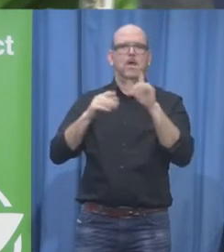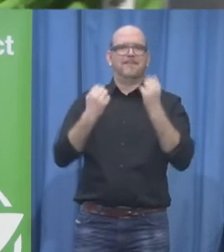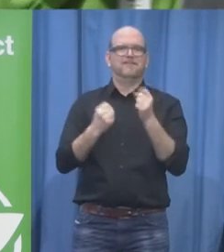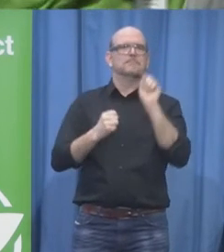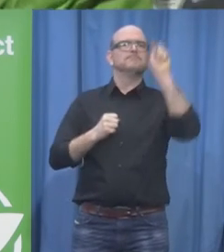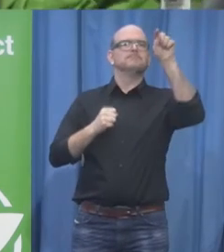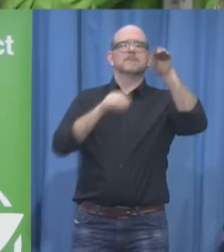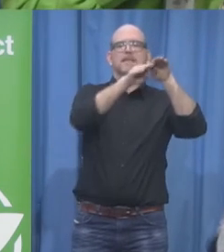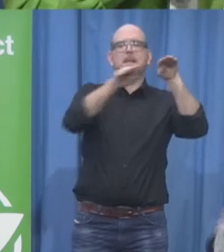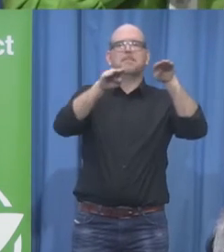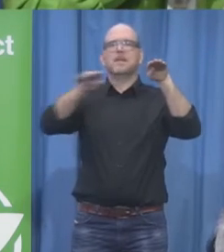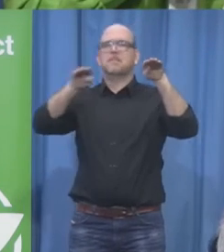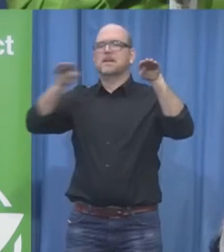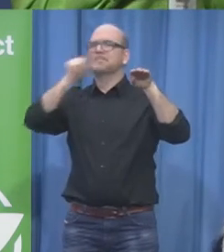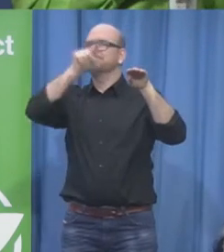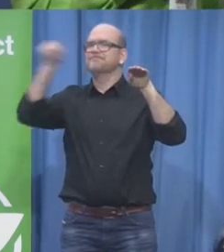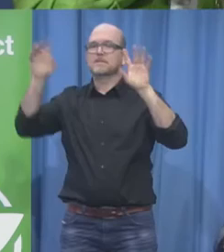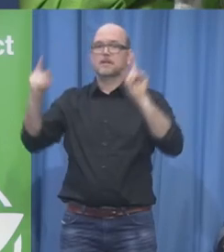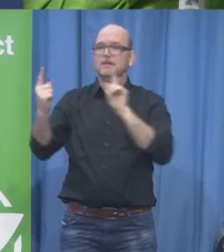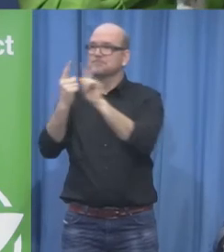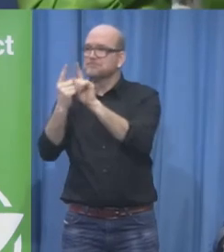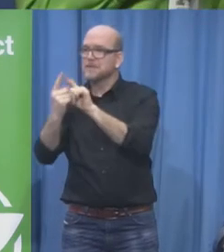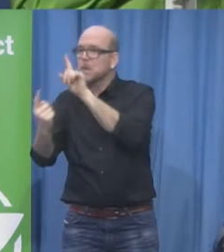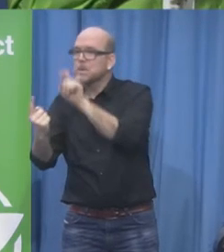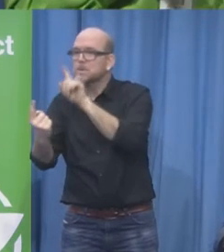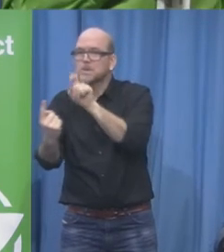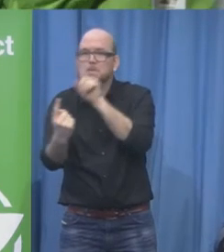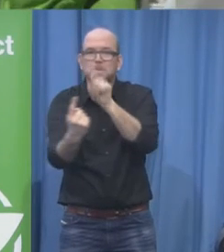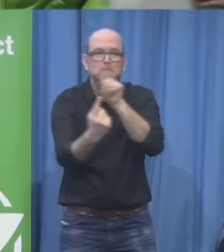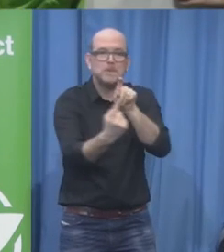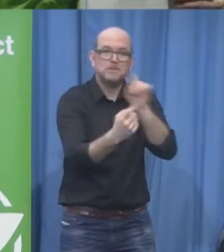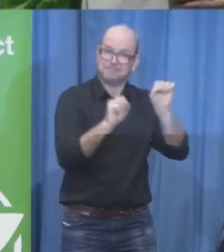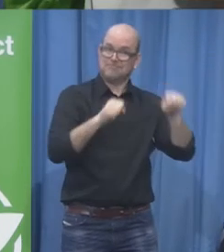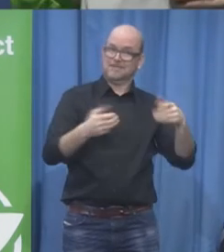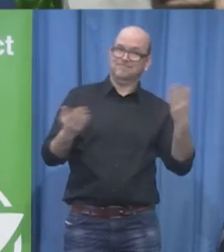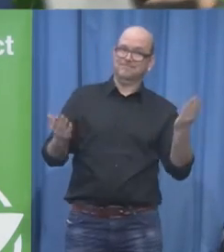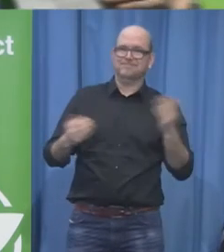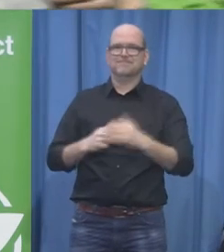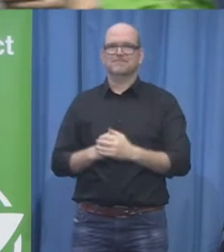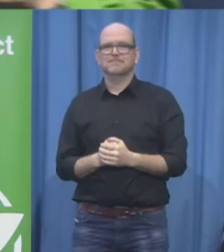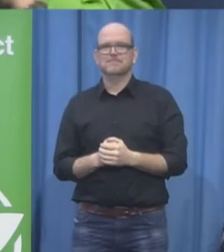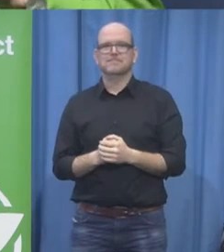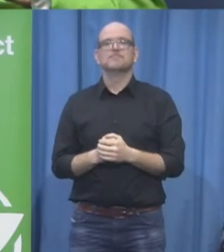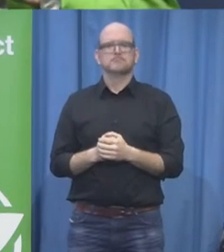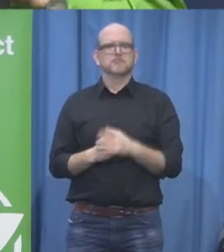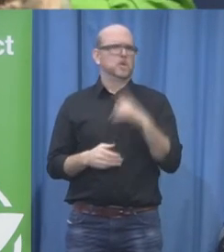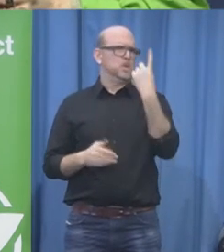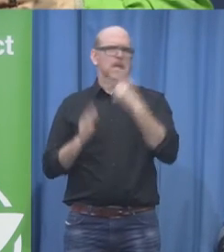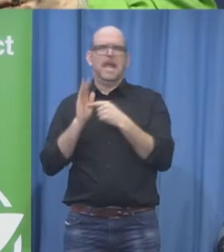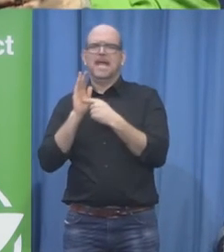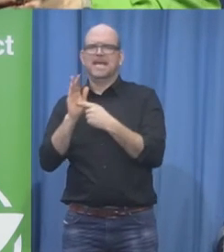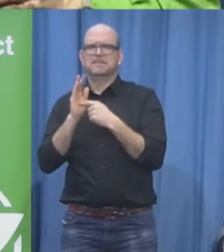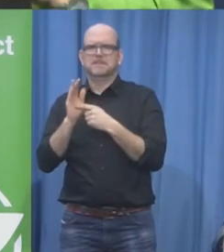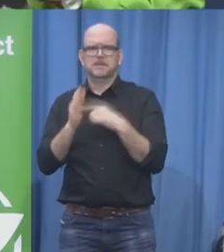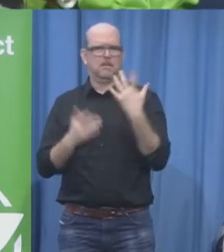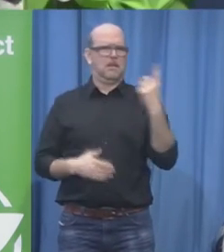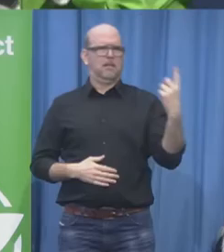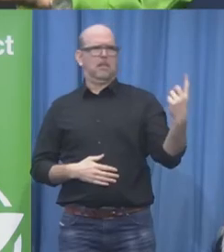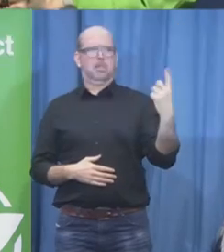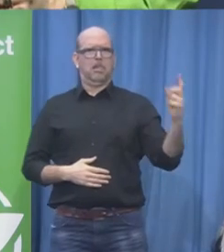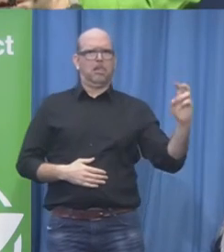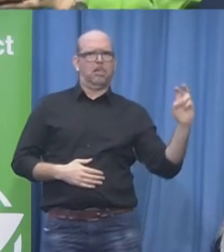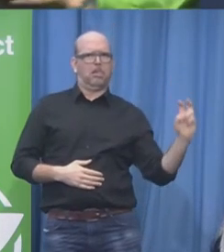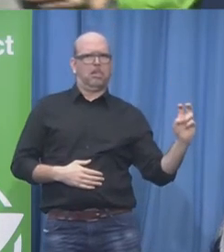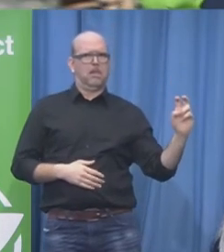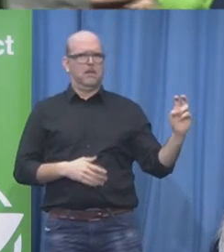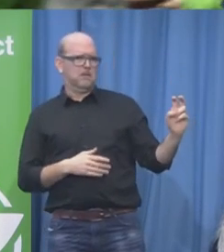and I ask you if there is somebody standing or sitting alone please make sure that that's what they want and go up and